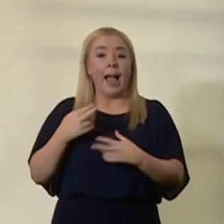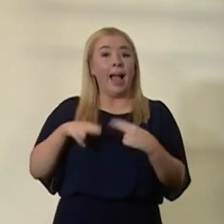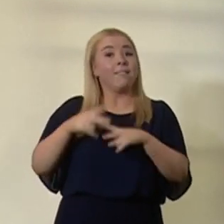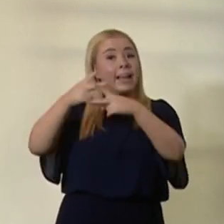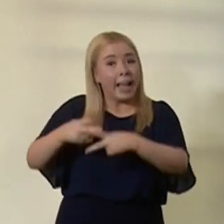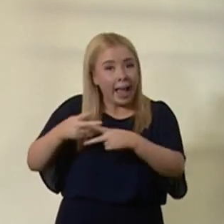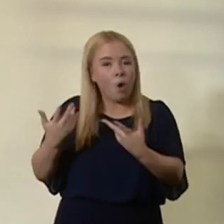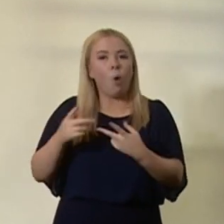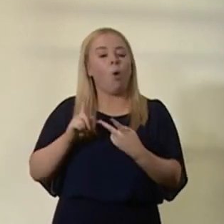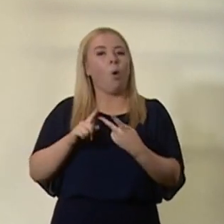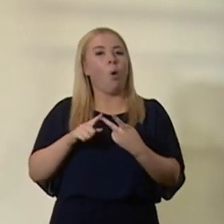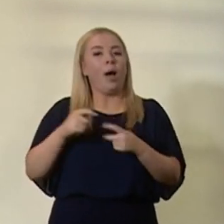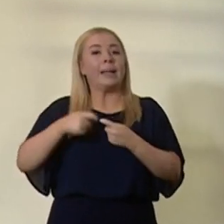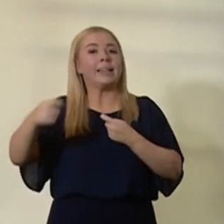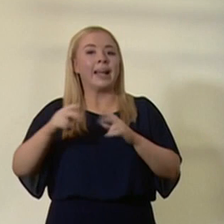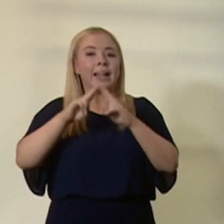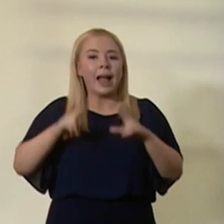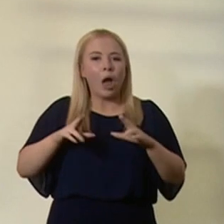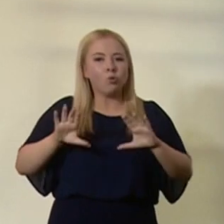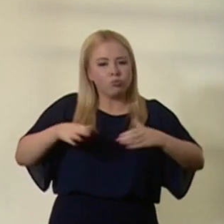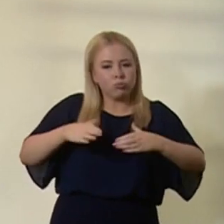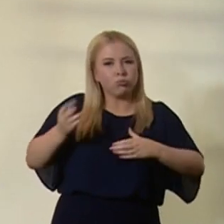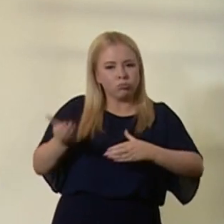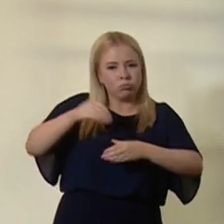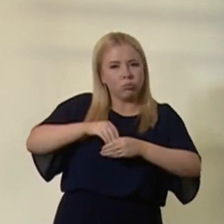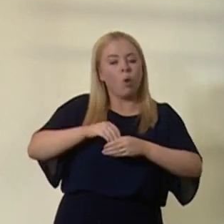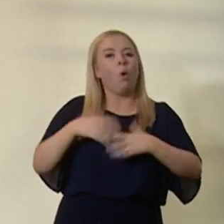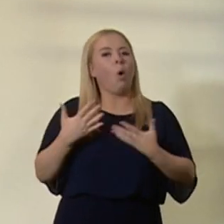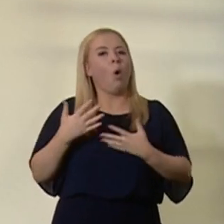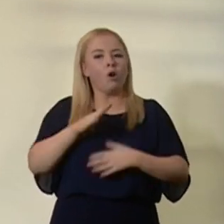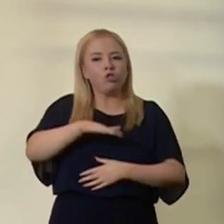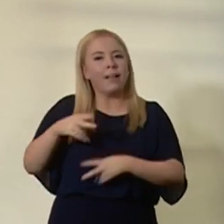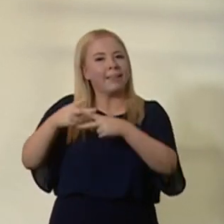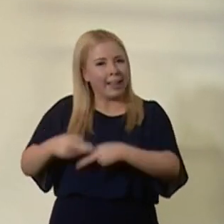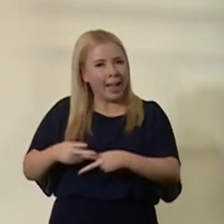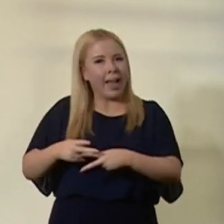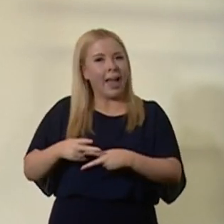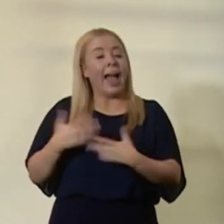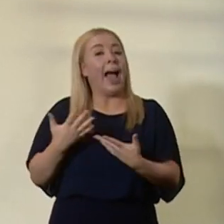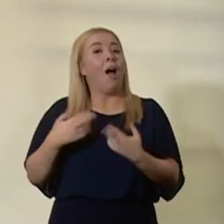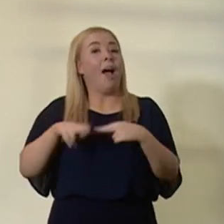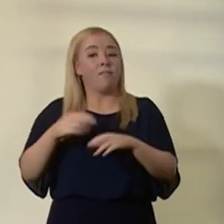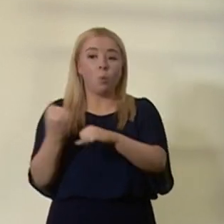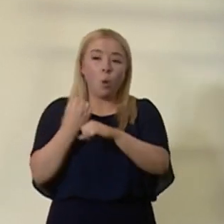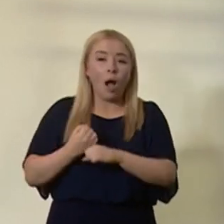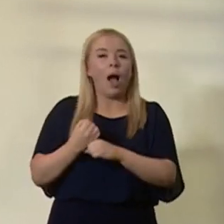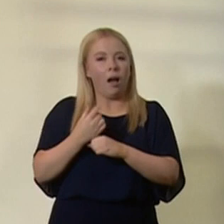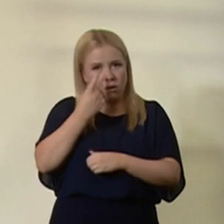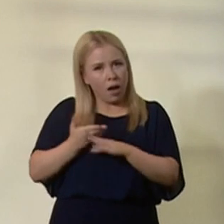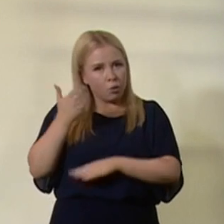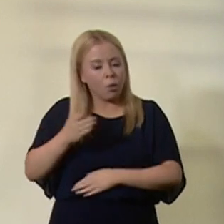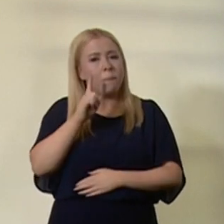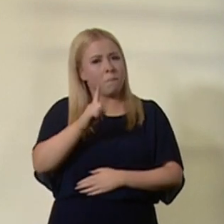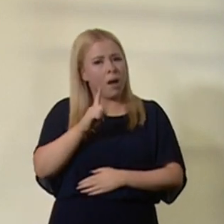child care and trades people. But generally, by staying out of other people's houses for now, we give ourselves the